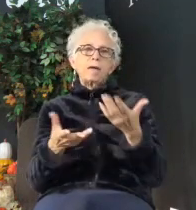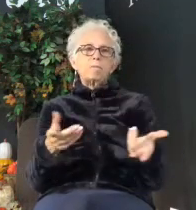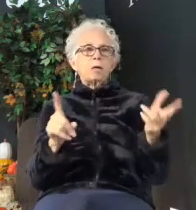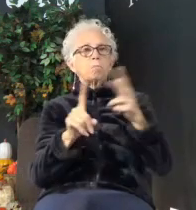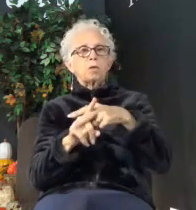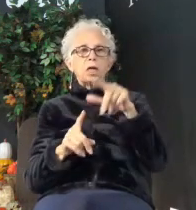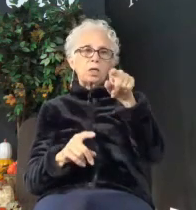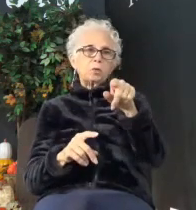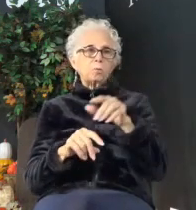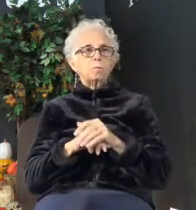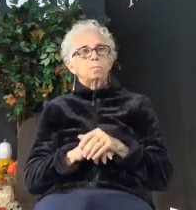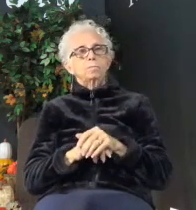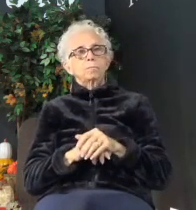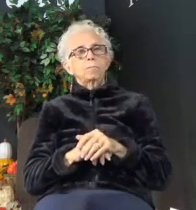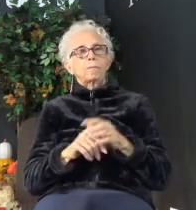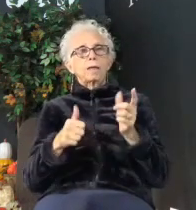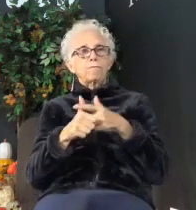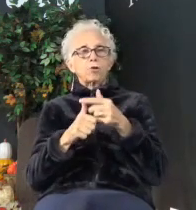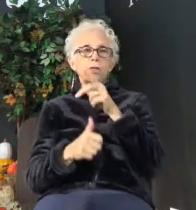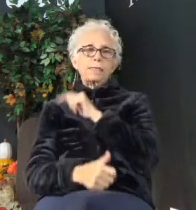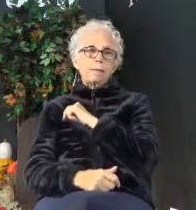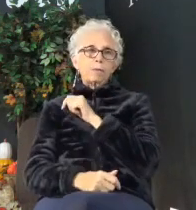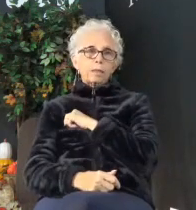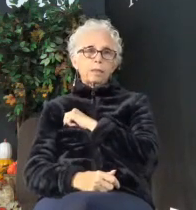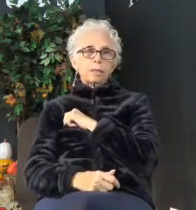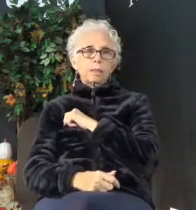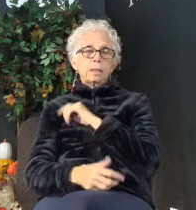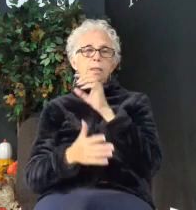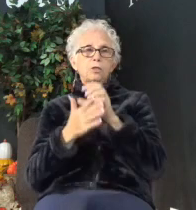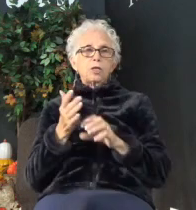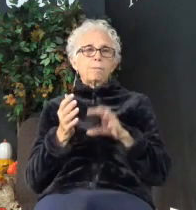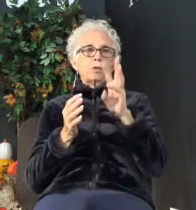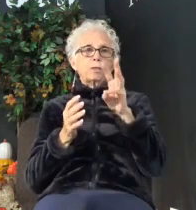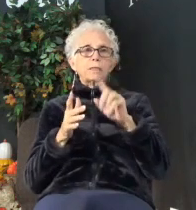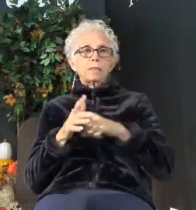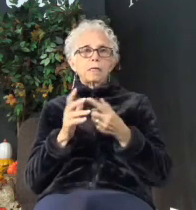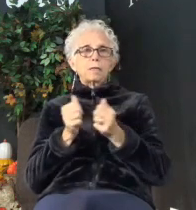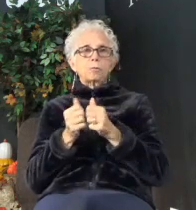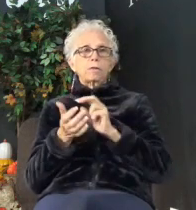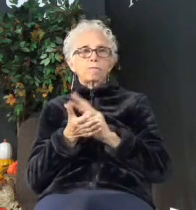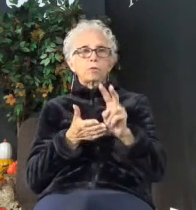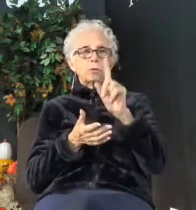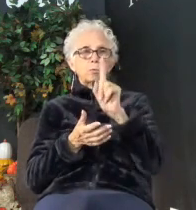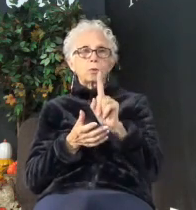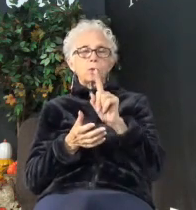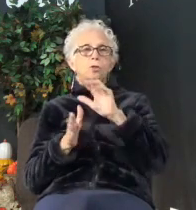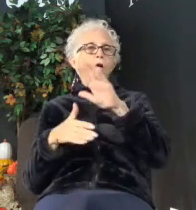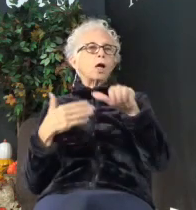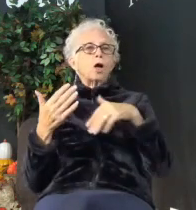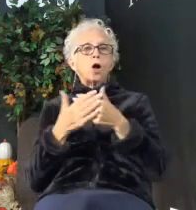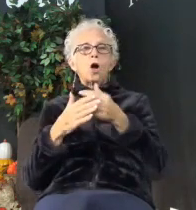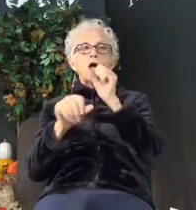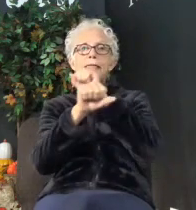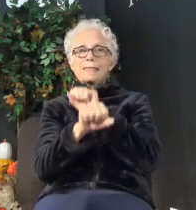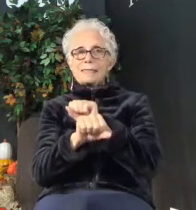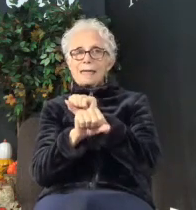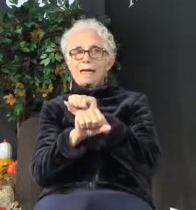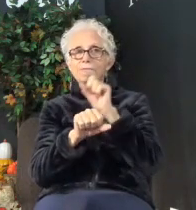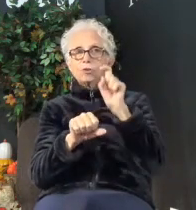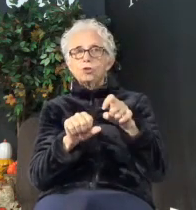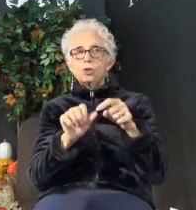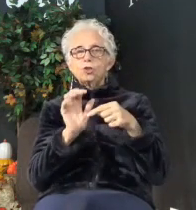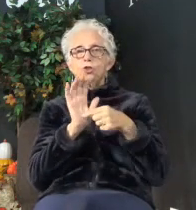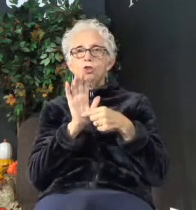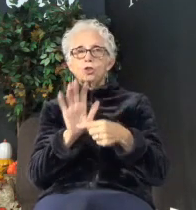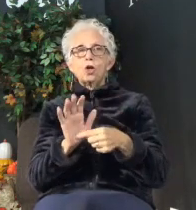So 1 Timothy, chapter 6, starting with verse 1. All slaves should show full